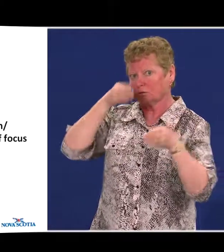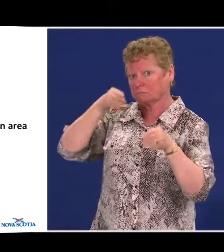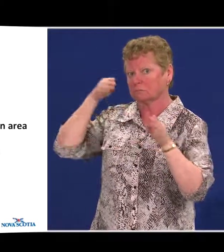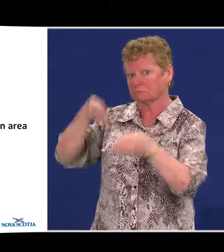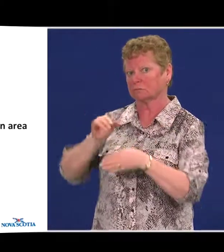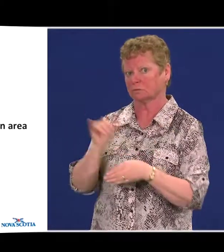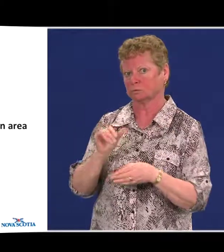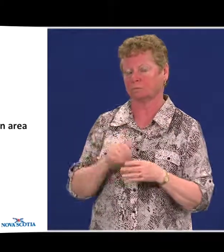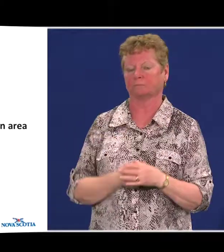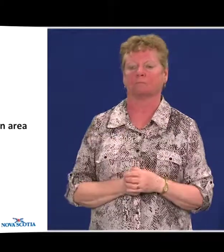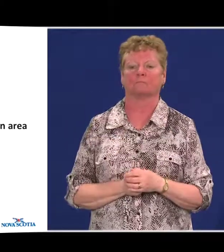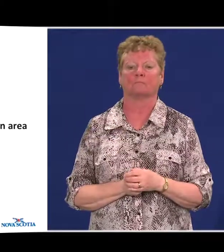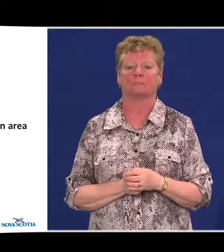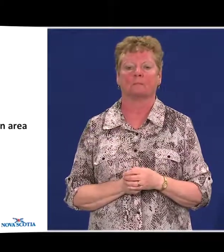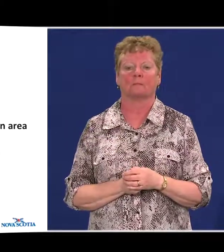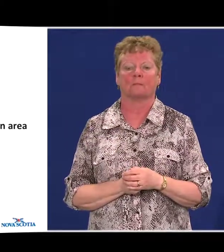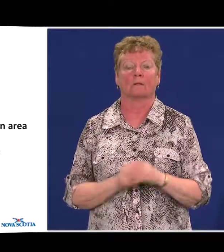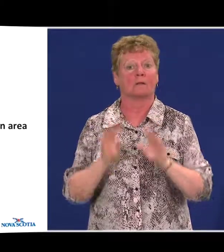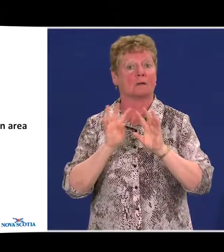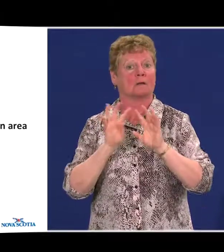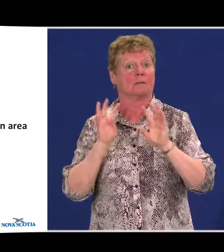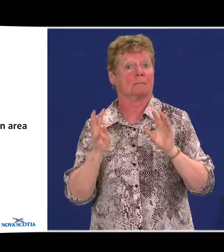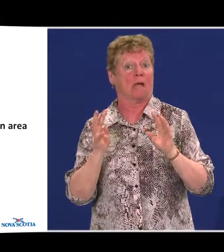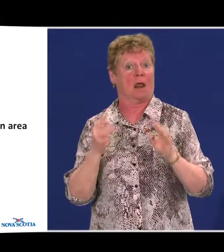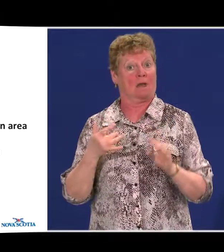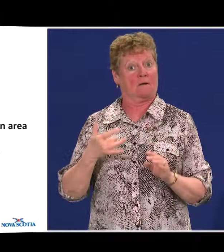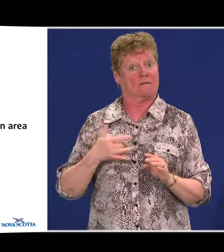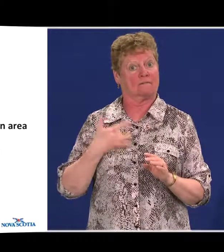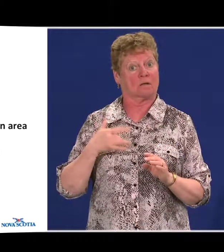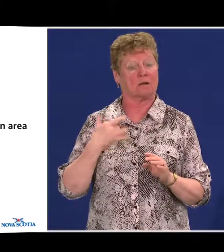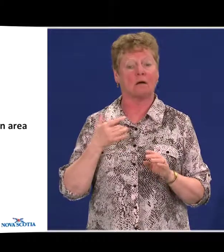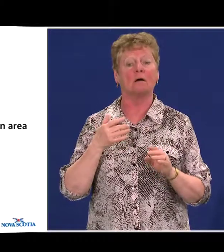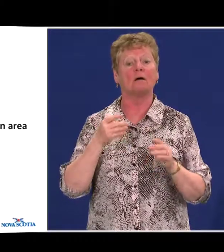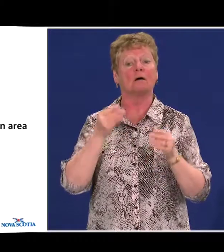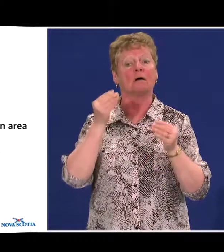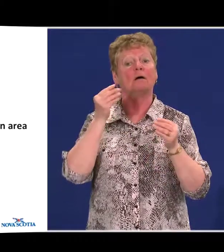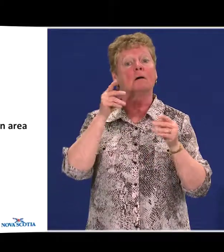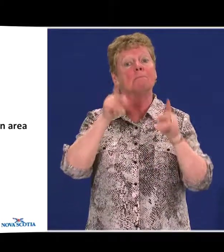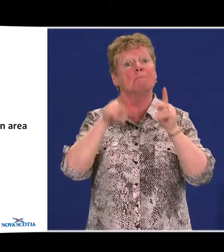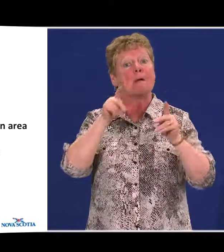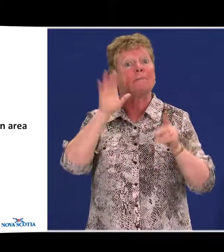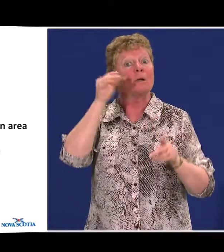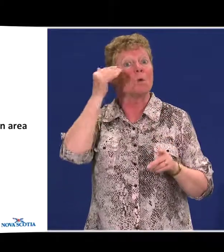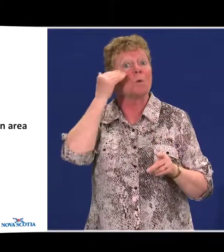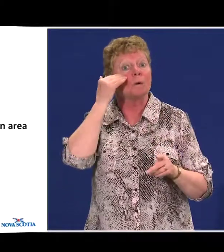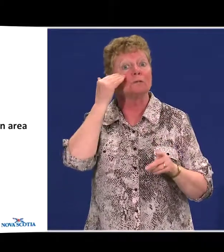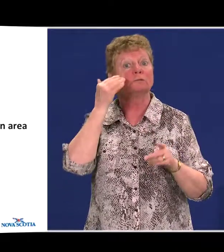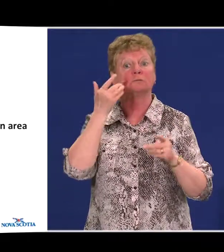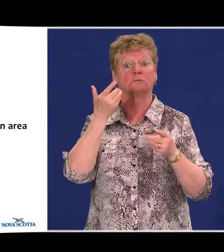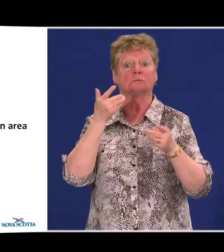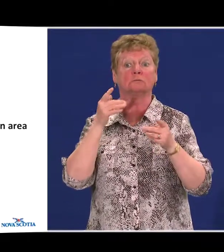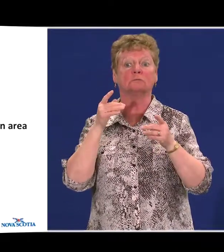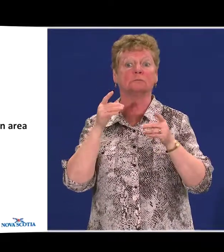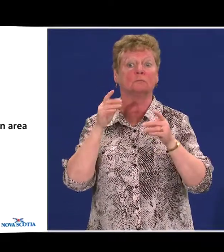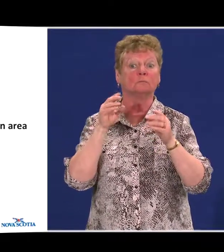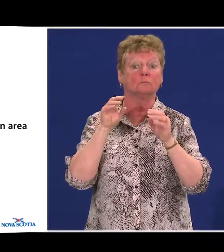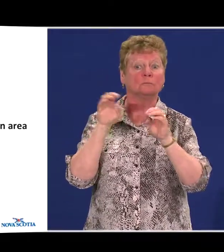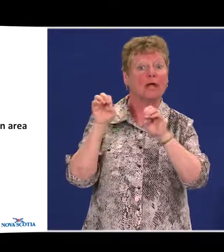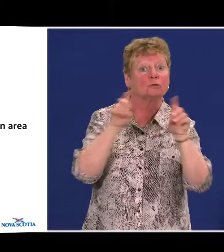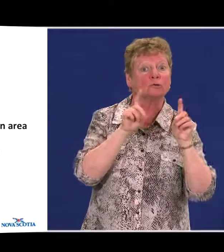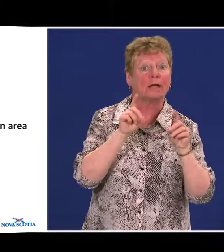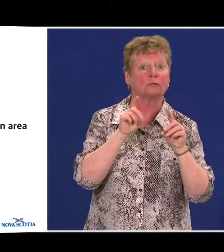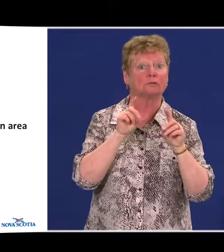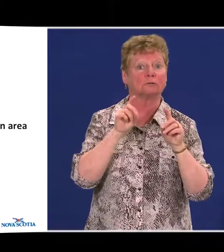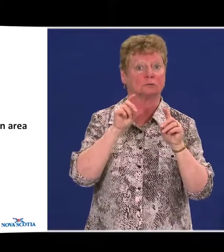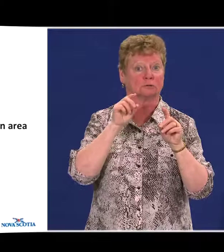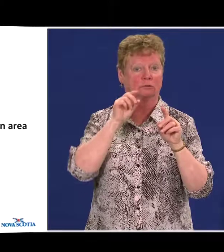The panel also agreed that public education and awareness is not an area of focus but